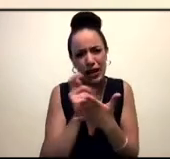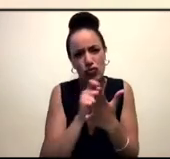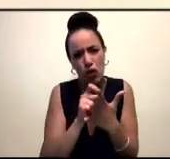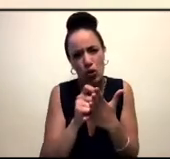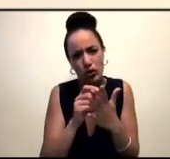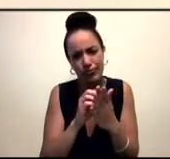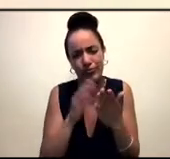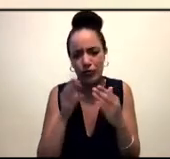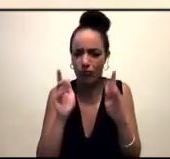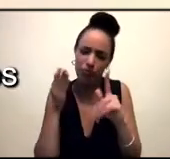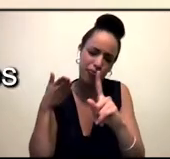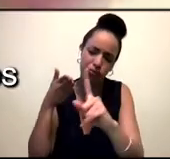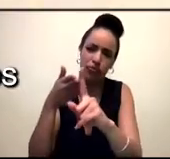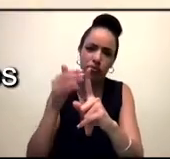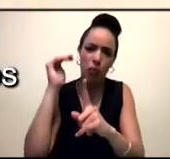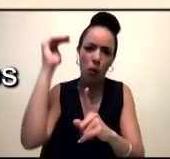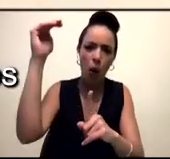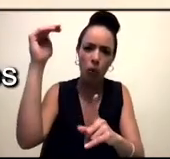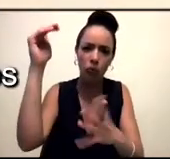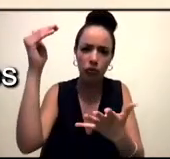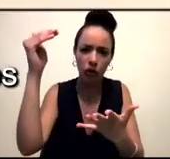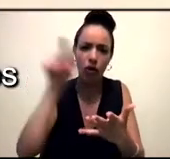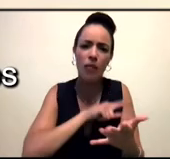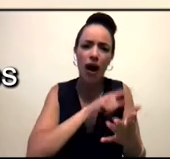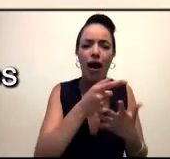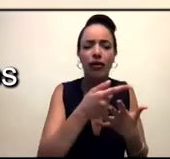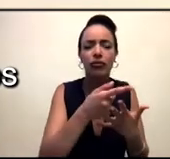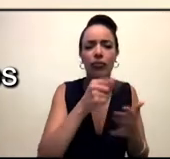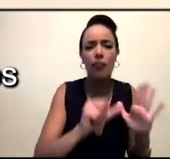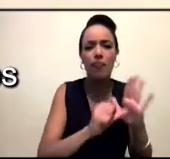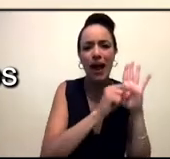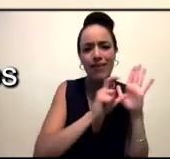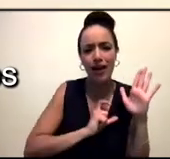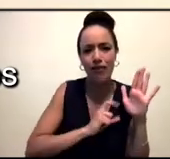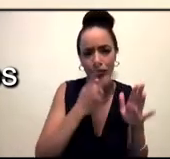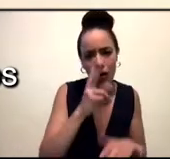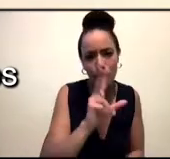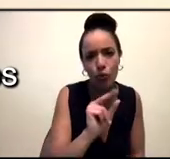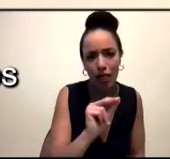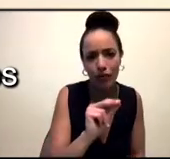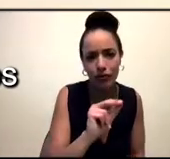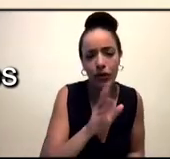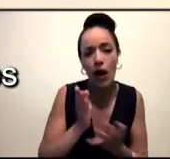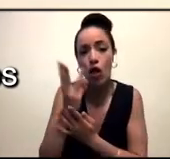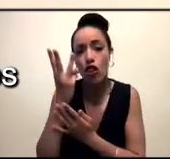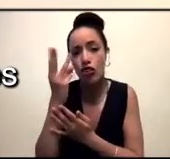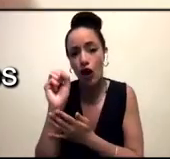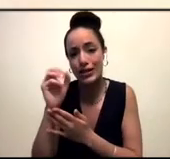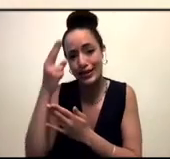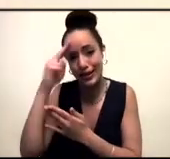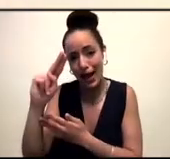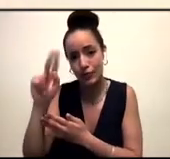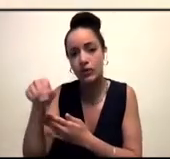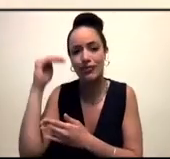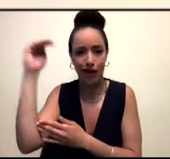has a 12-year-old protagonist, so it makes sense, I think, for it to be crossover, and then 30 Names was adult, but I am